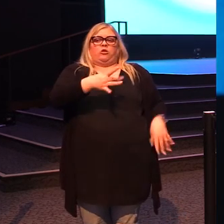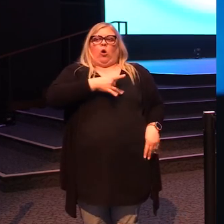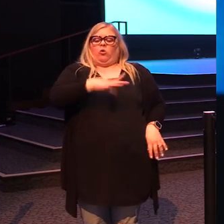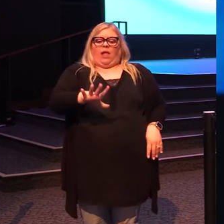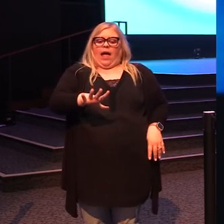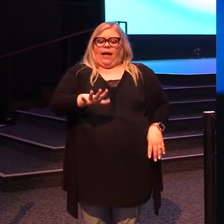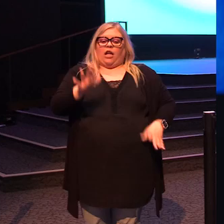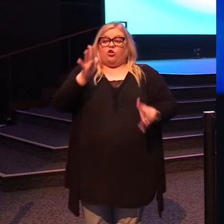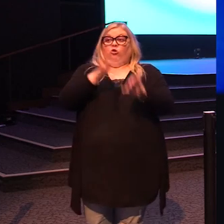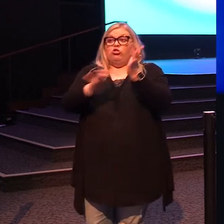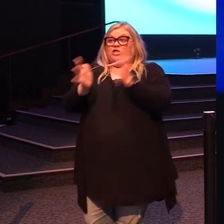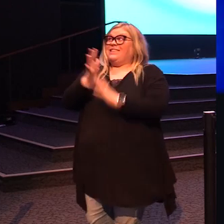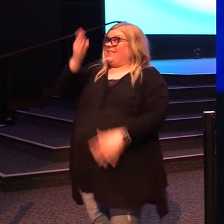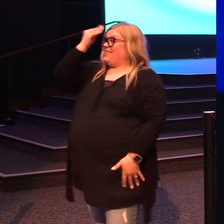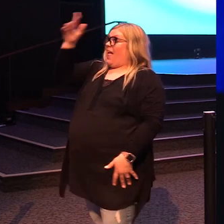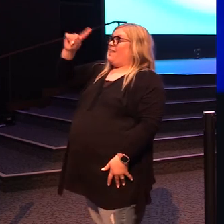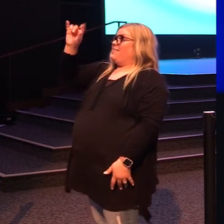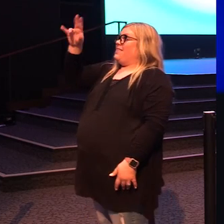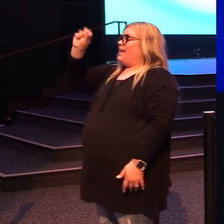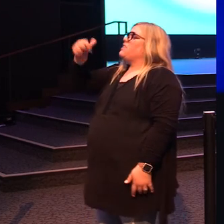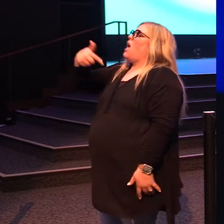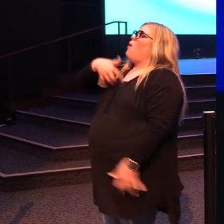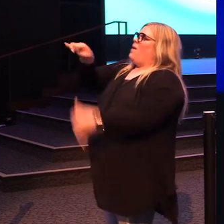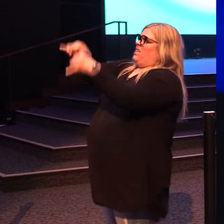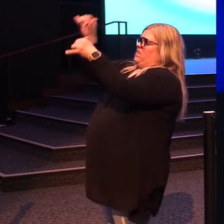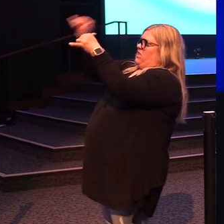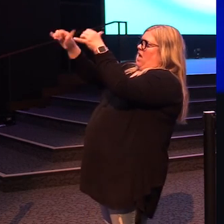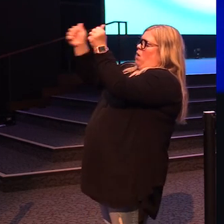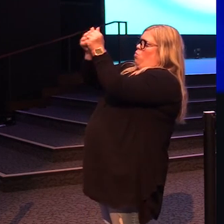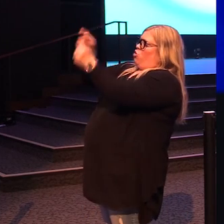is saying to Zacchaeus, I want to stay at your house today.